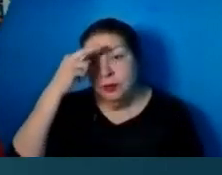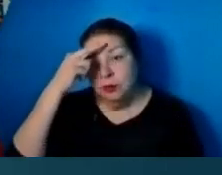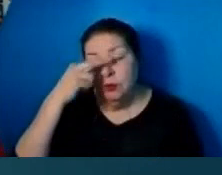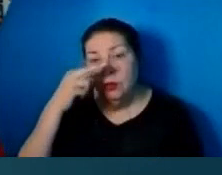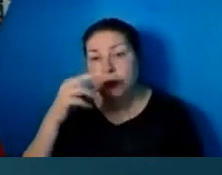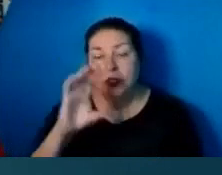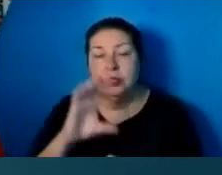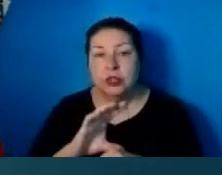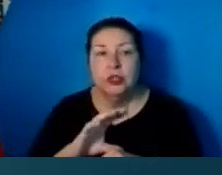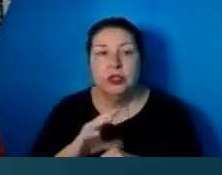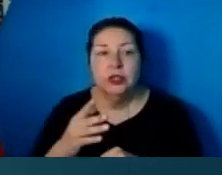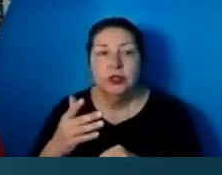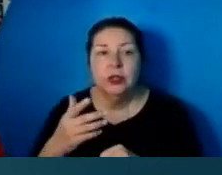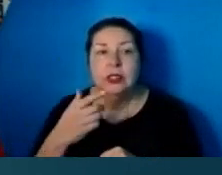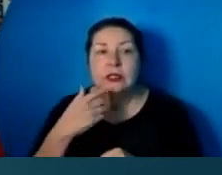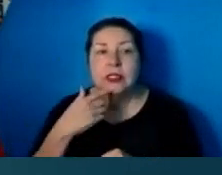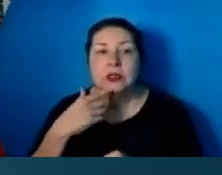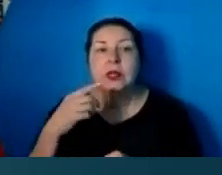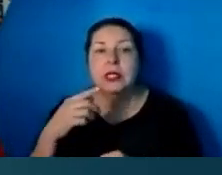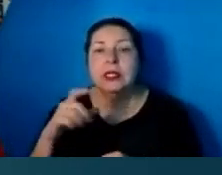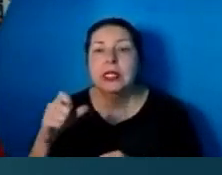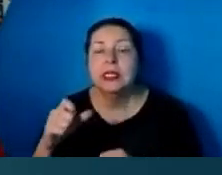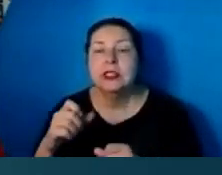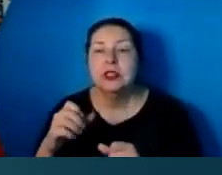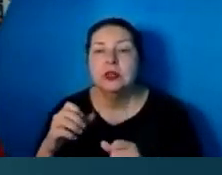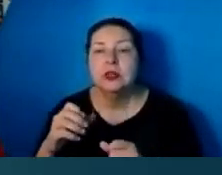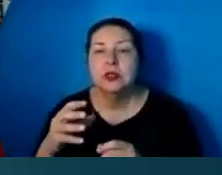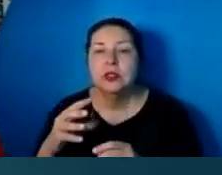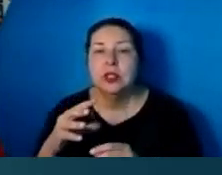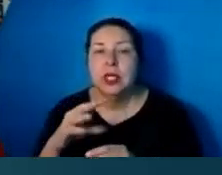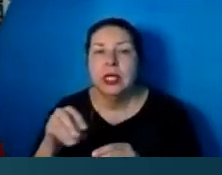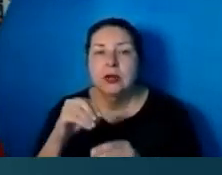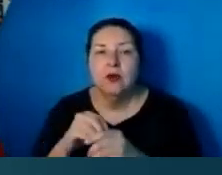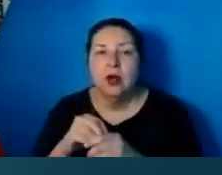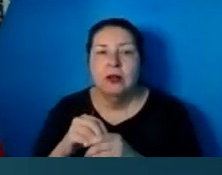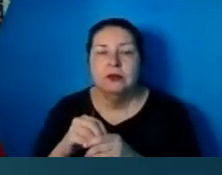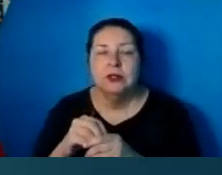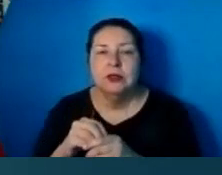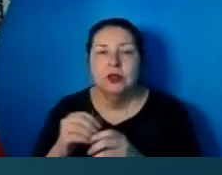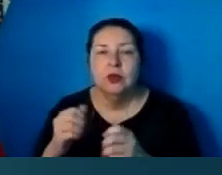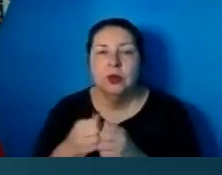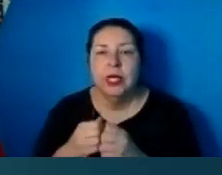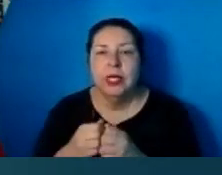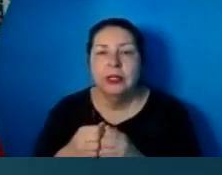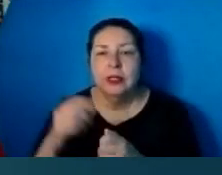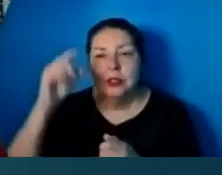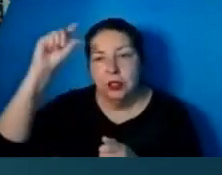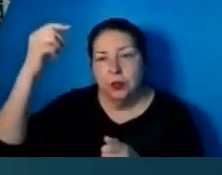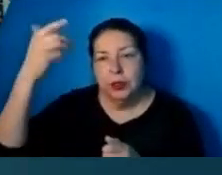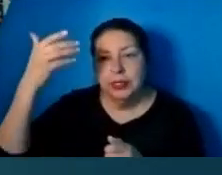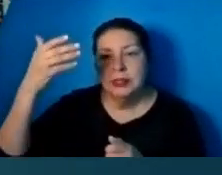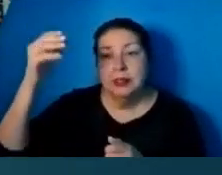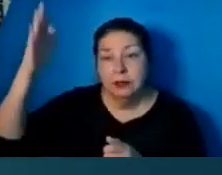cooperate with the grace of God. There we see, again, man has a role, man has a part.